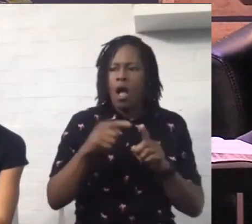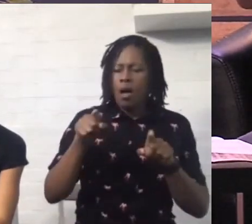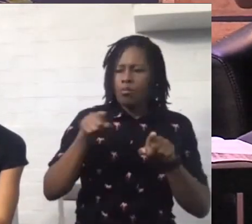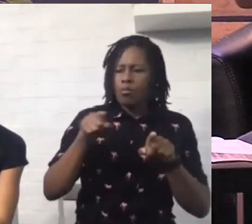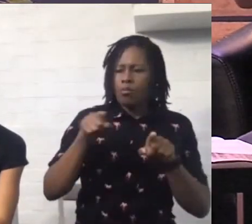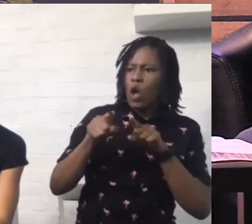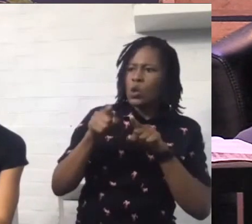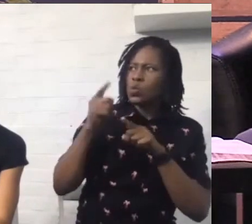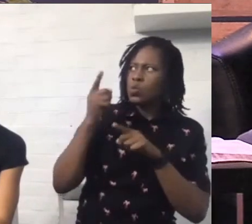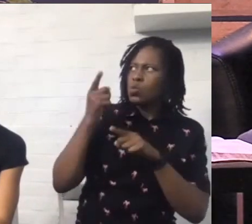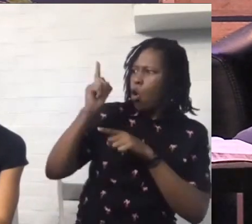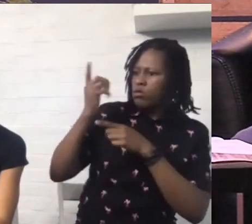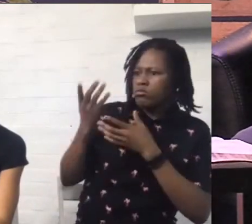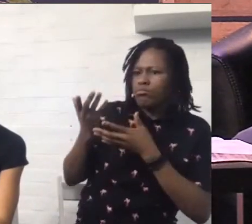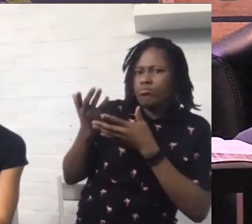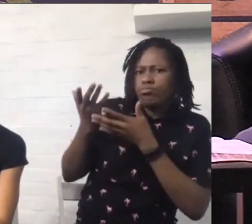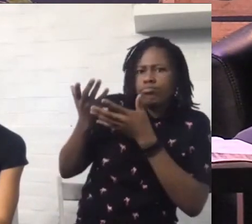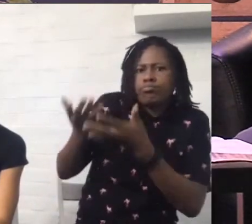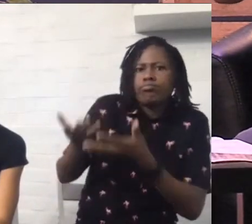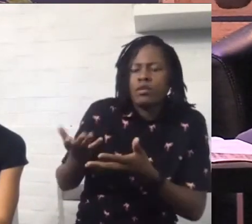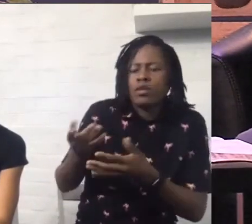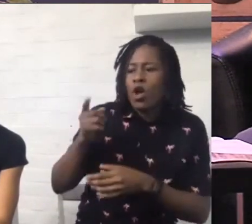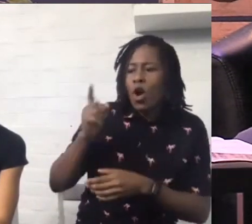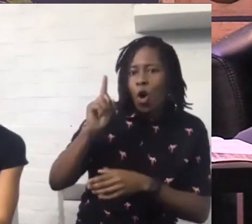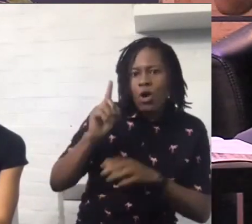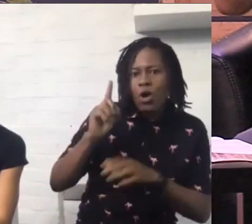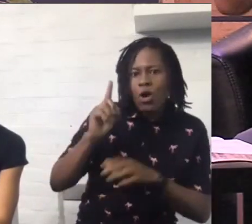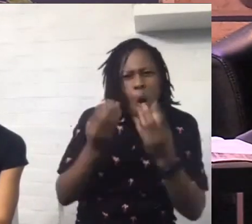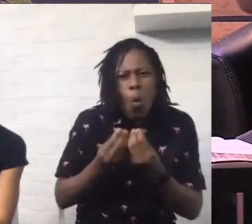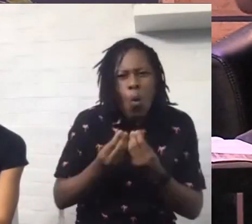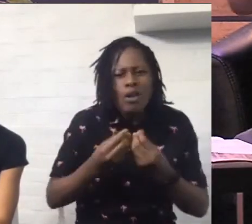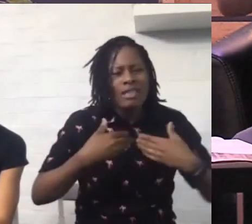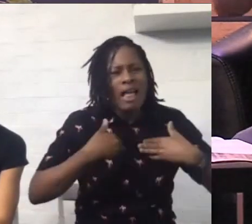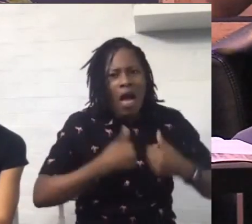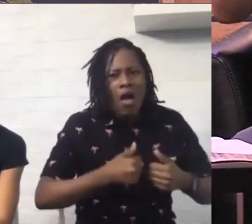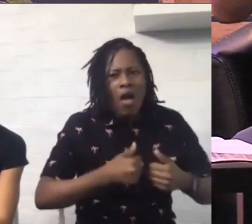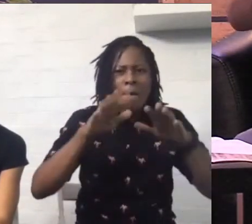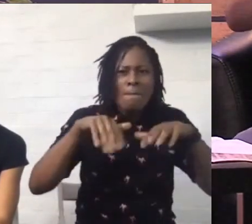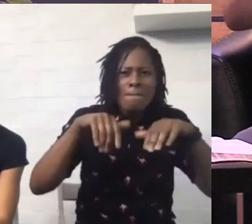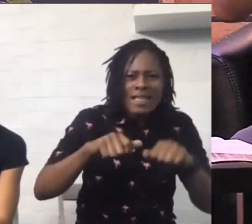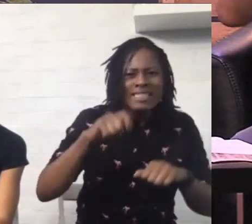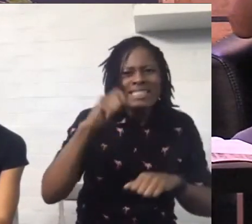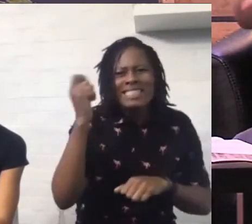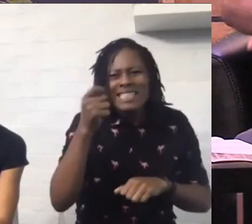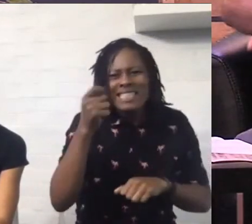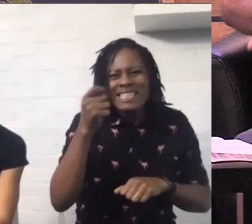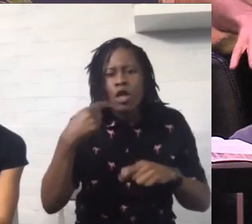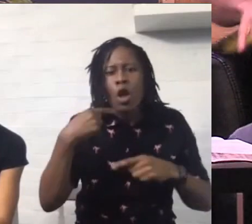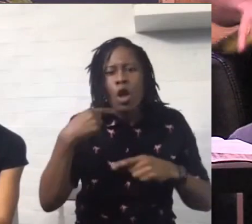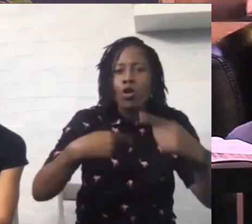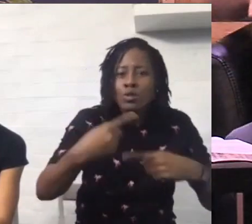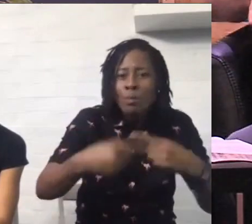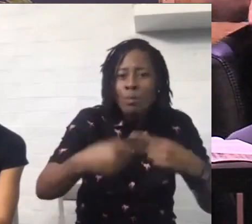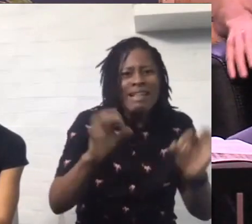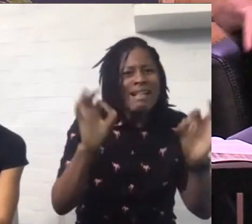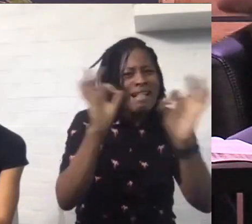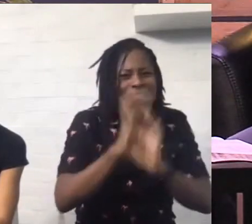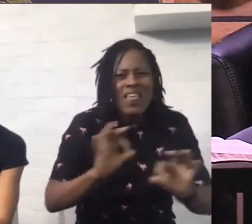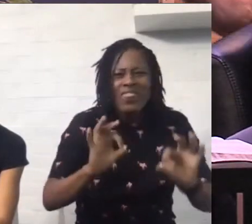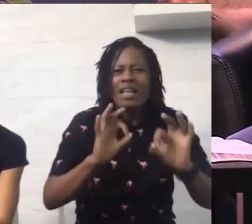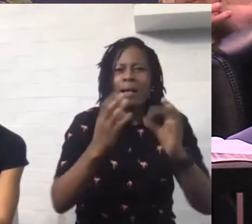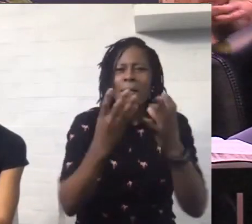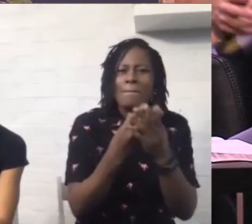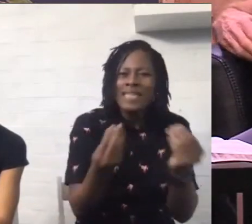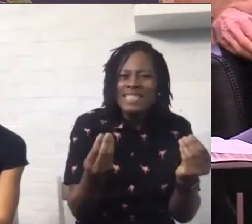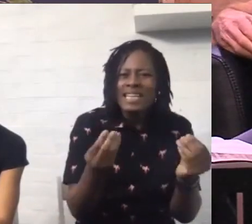wholeness, health, blessing, success, prosperity, nothing missing, nothing broken, nothing